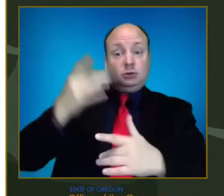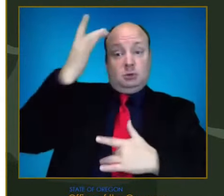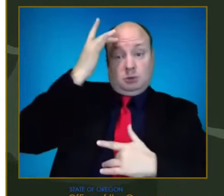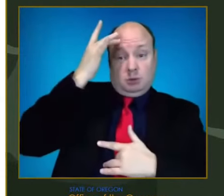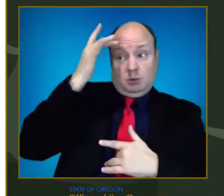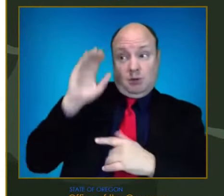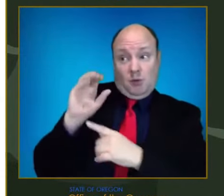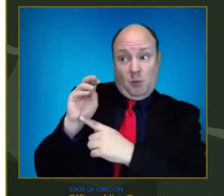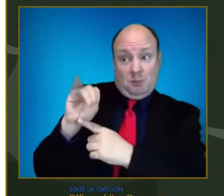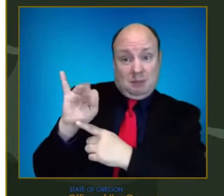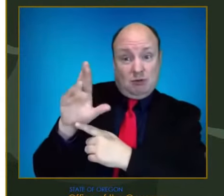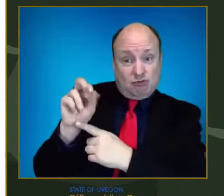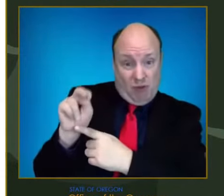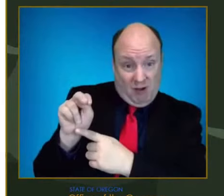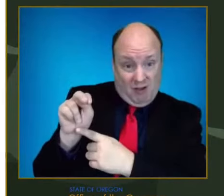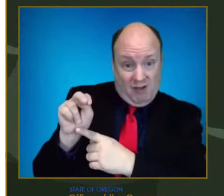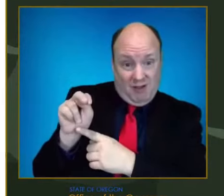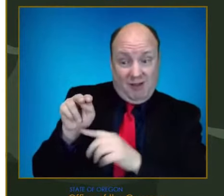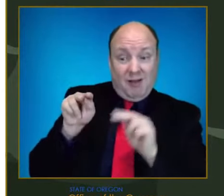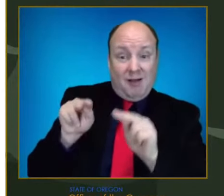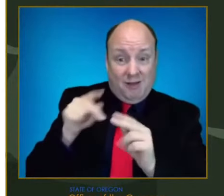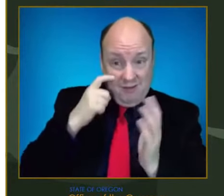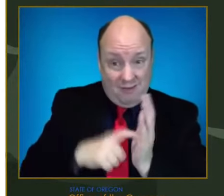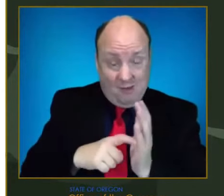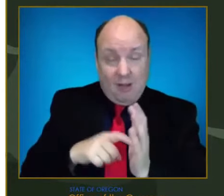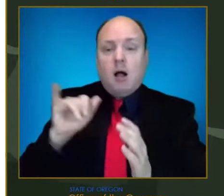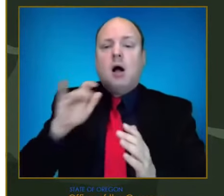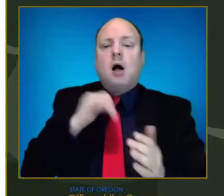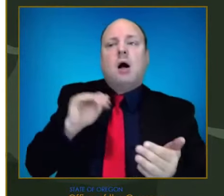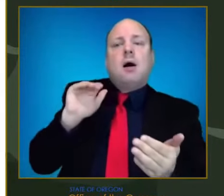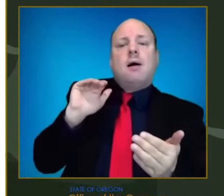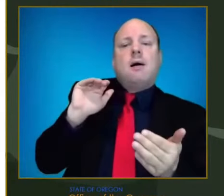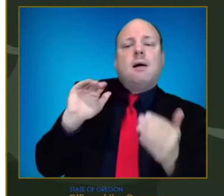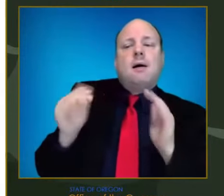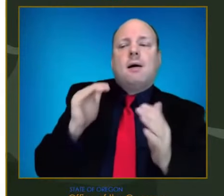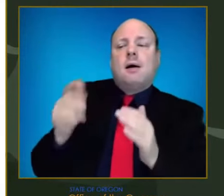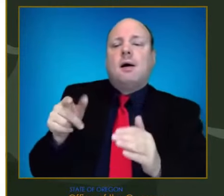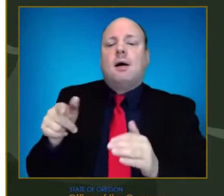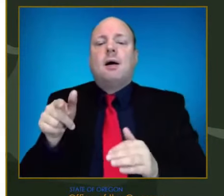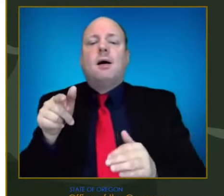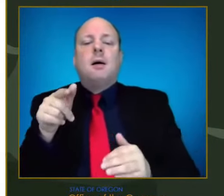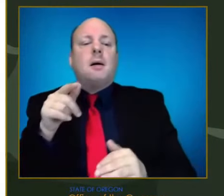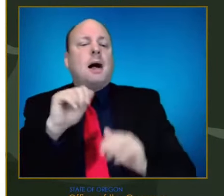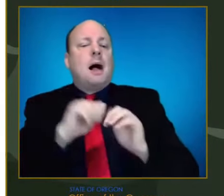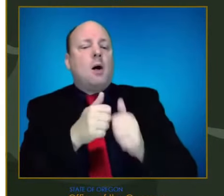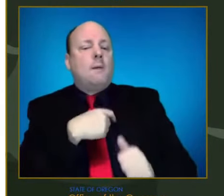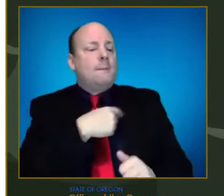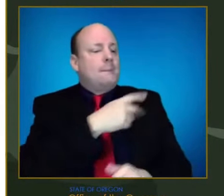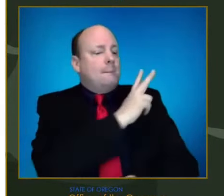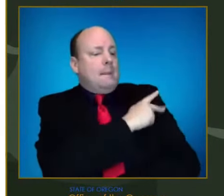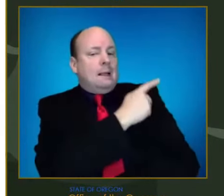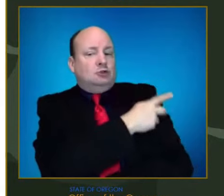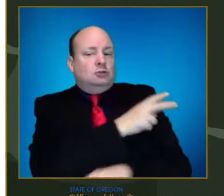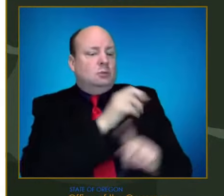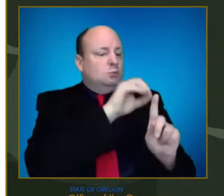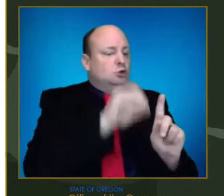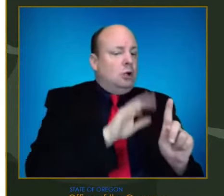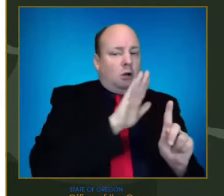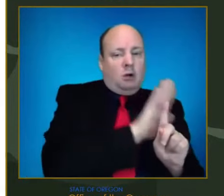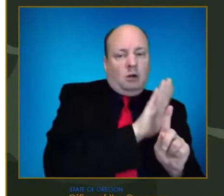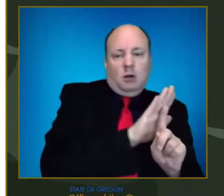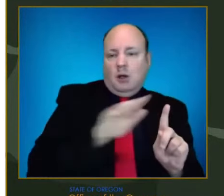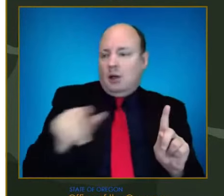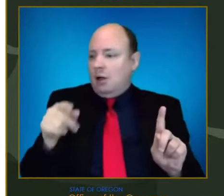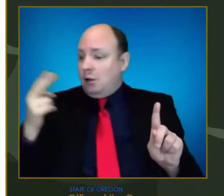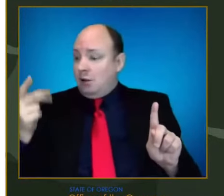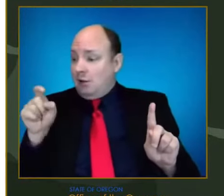what our, um, level of prevention is in Oregon right now with the higher masking rate and other behaviors that people are